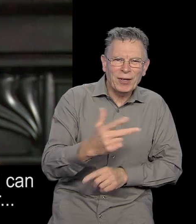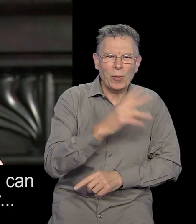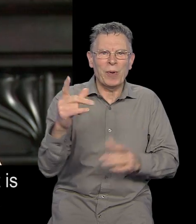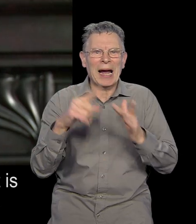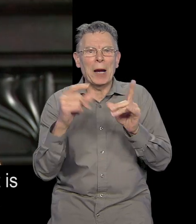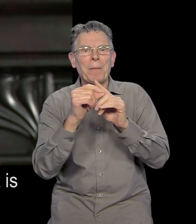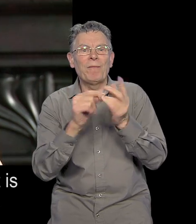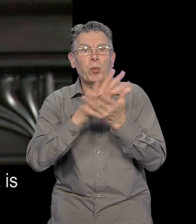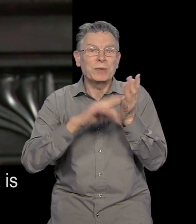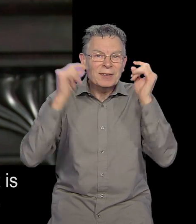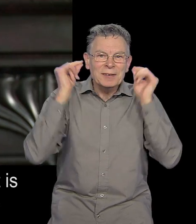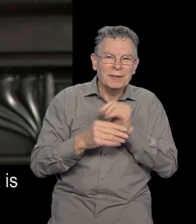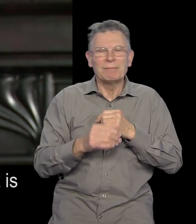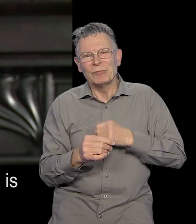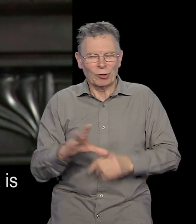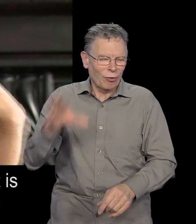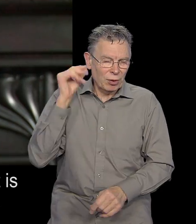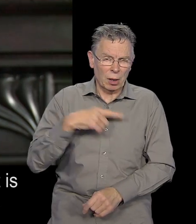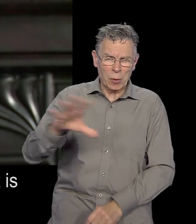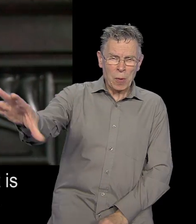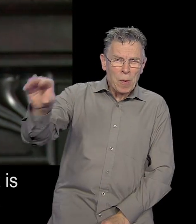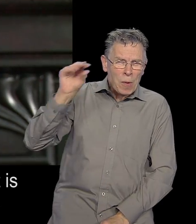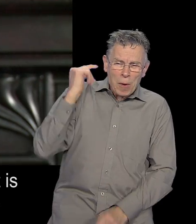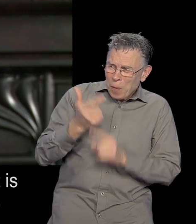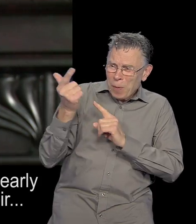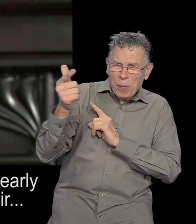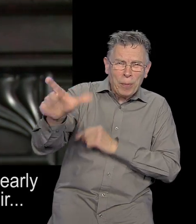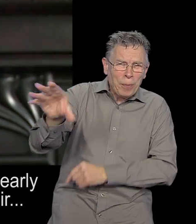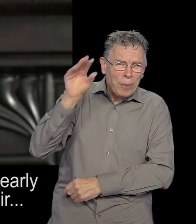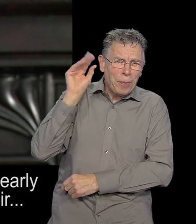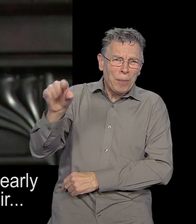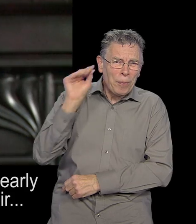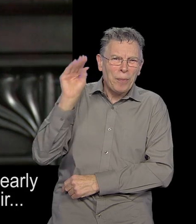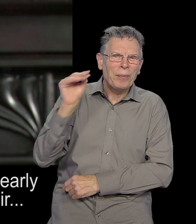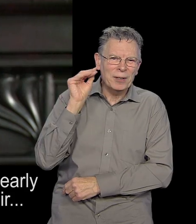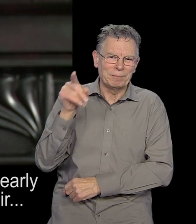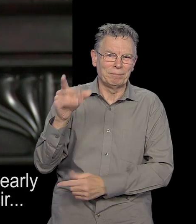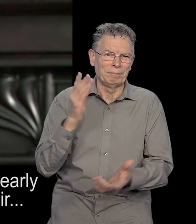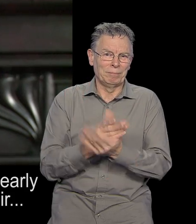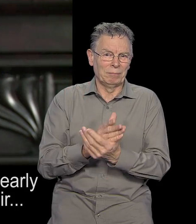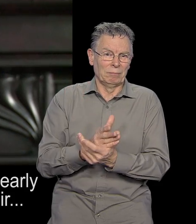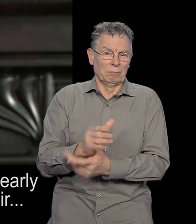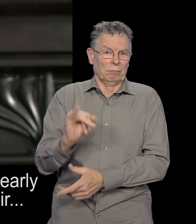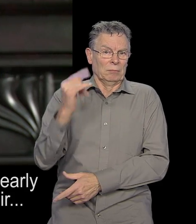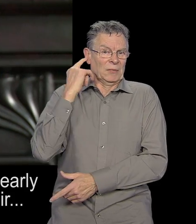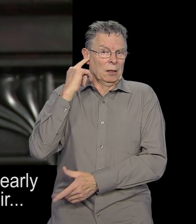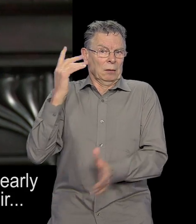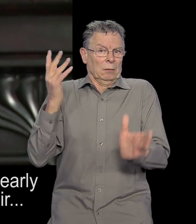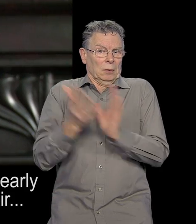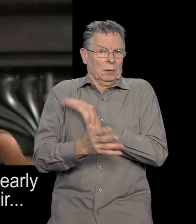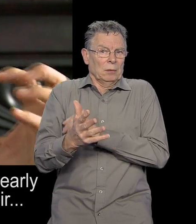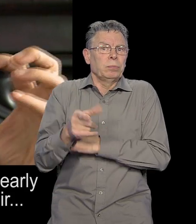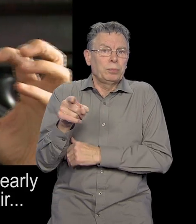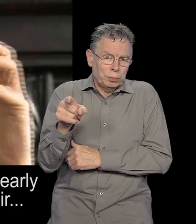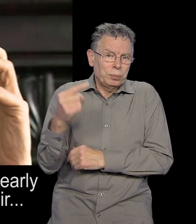MP3 player or their iPhone or whatever it is and I can hear them from 20 paces away I can hear it clearly so it